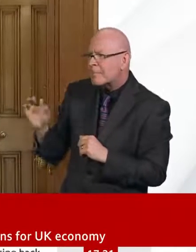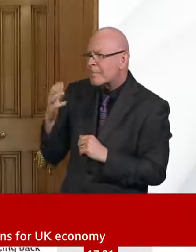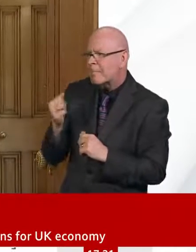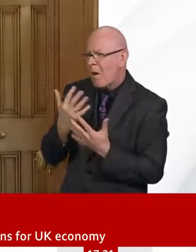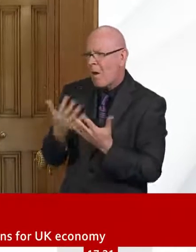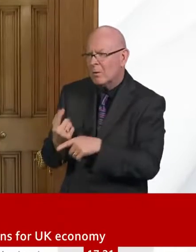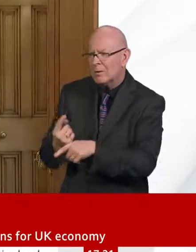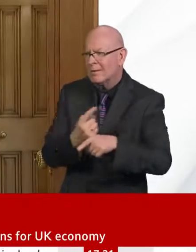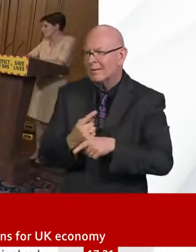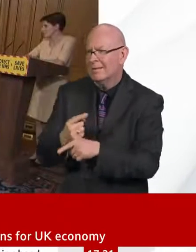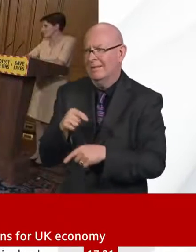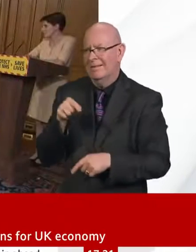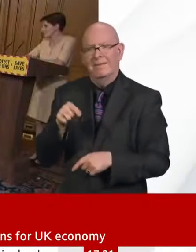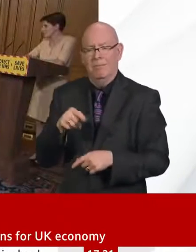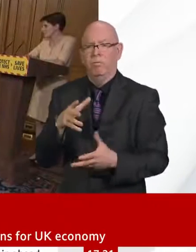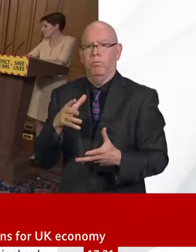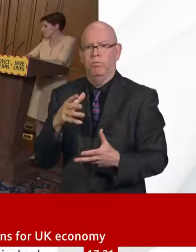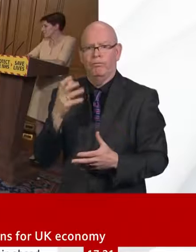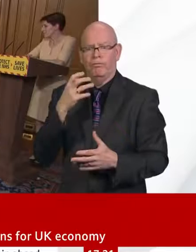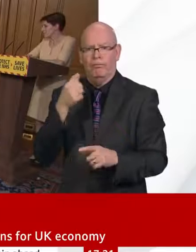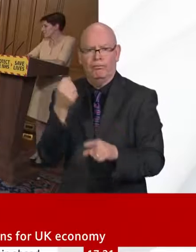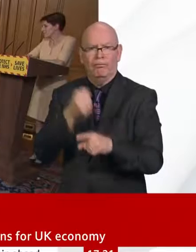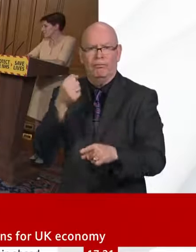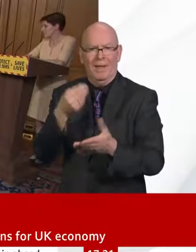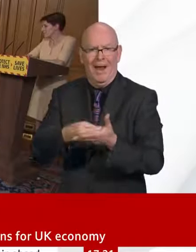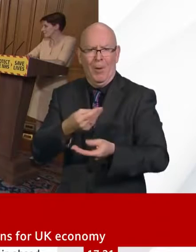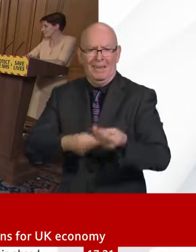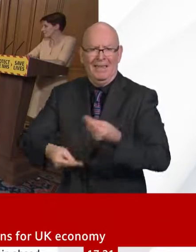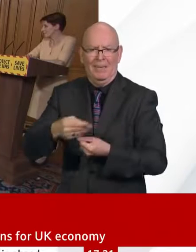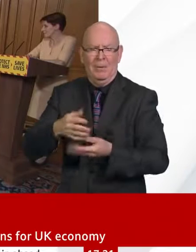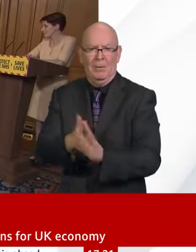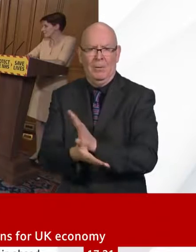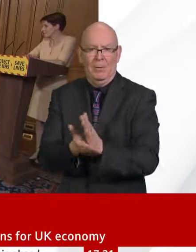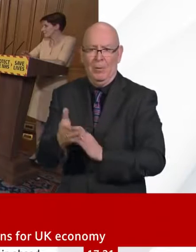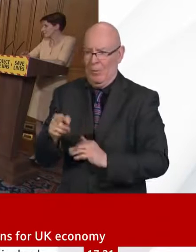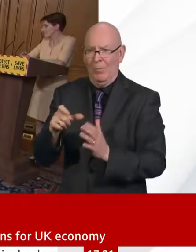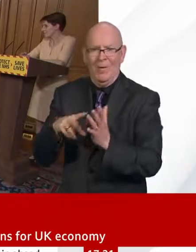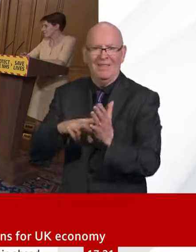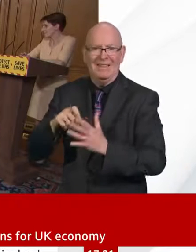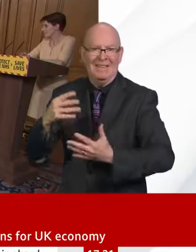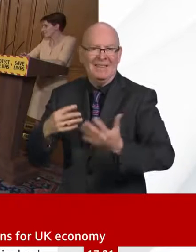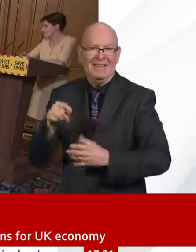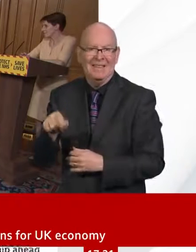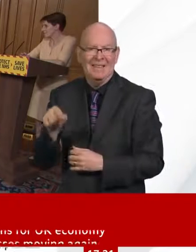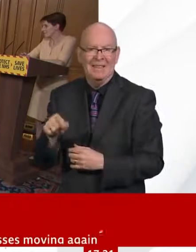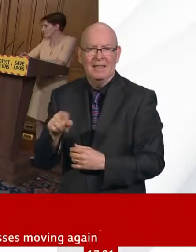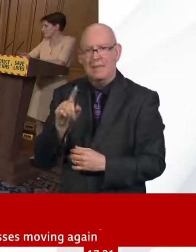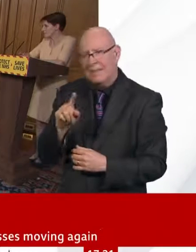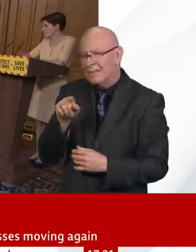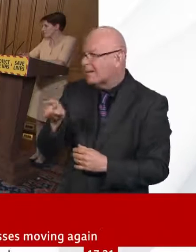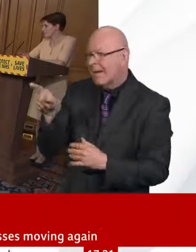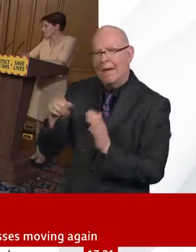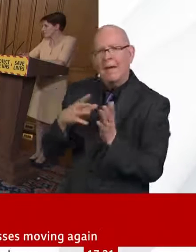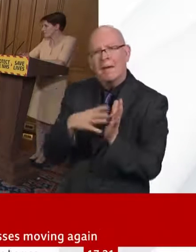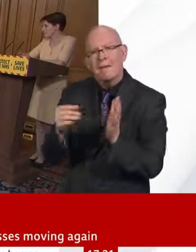1709. Two million people unemployed. The state's at its biggest size ever. The national debt at 100 percent of GDP. Did